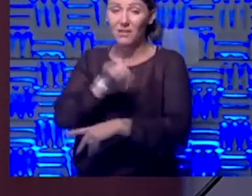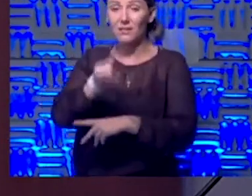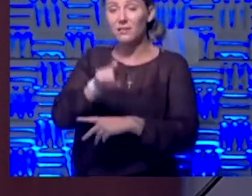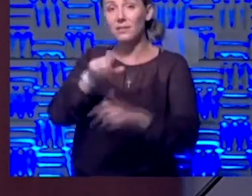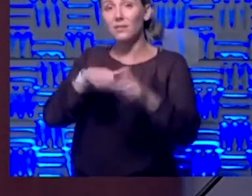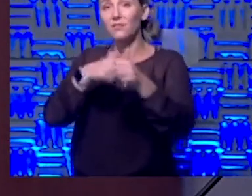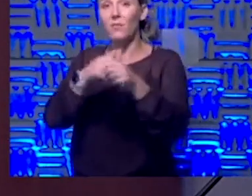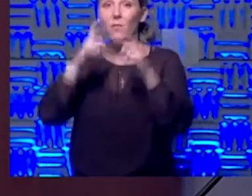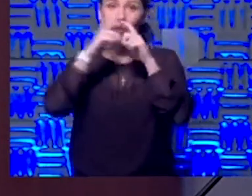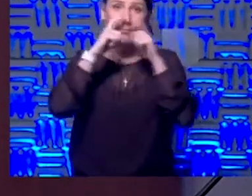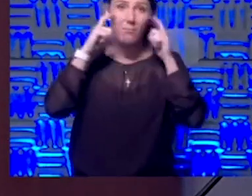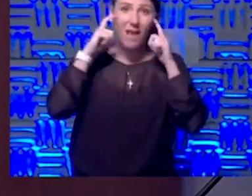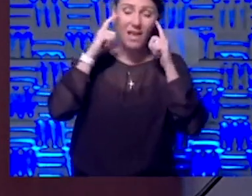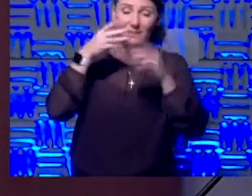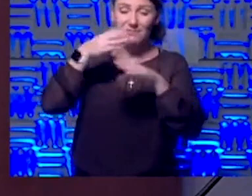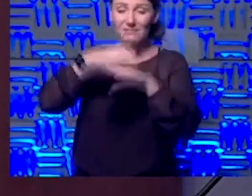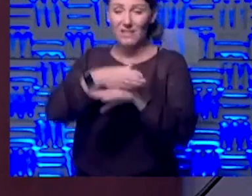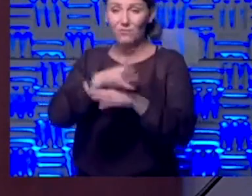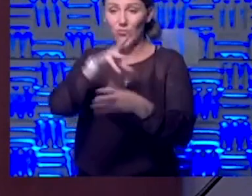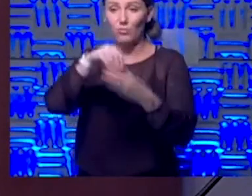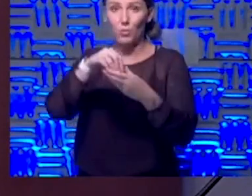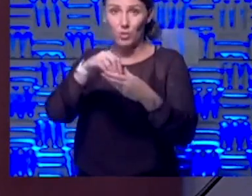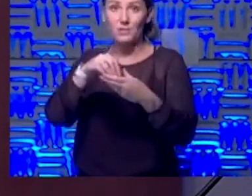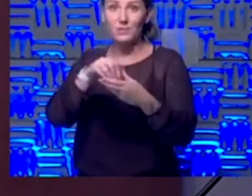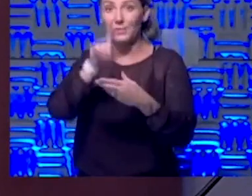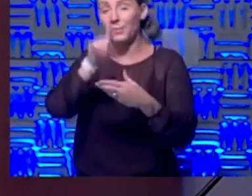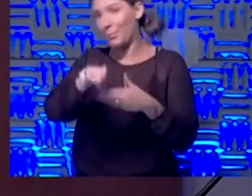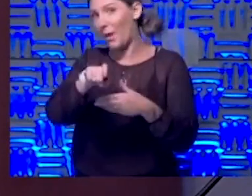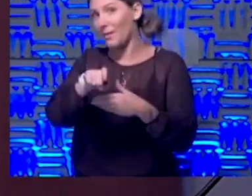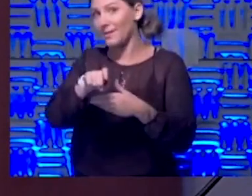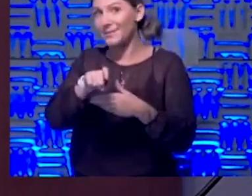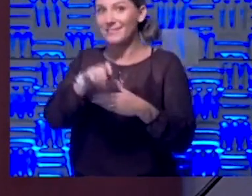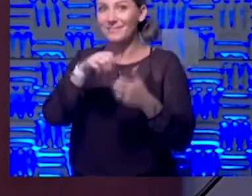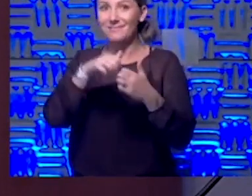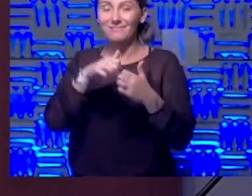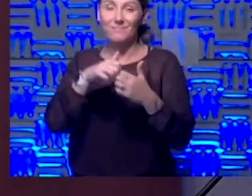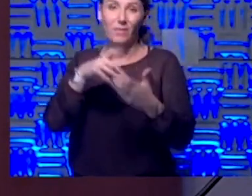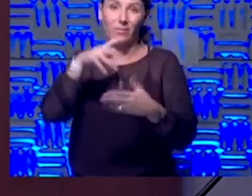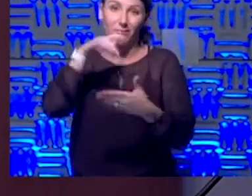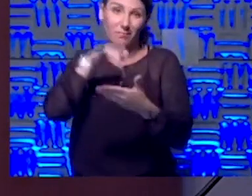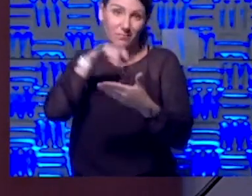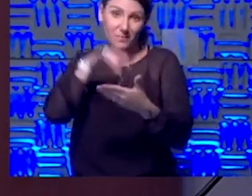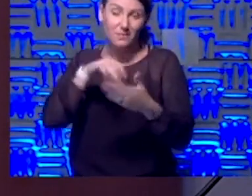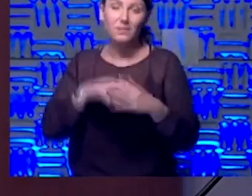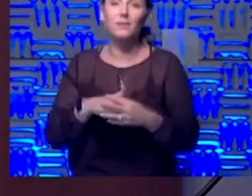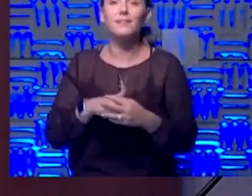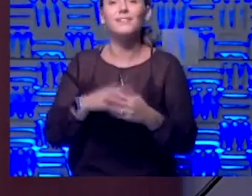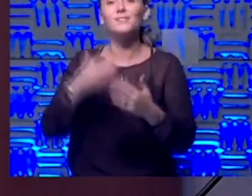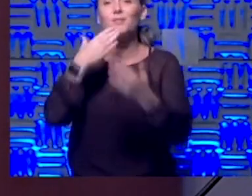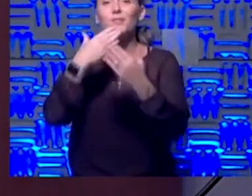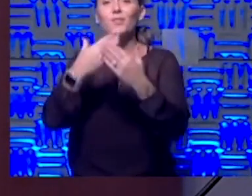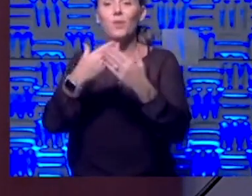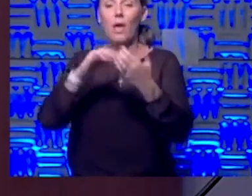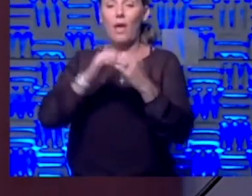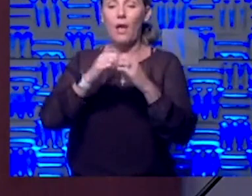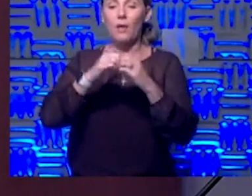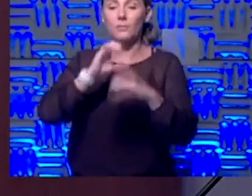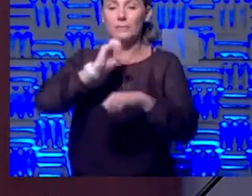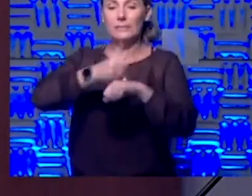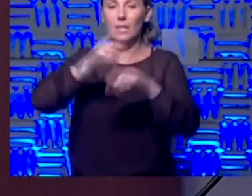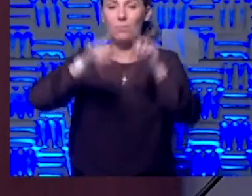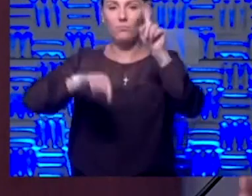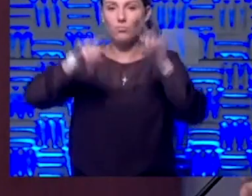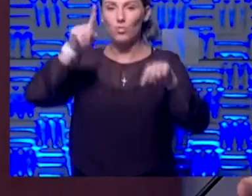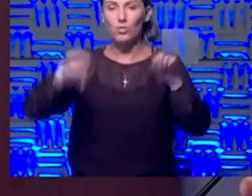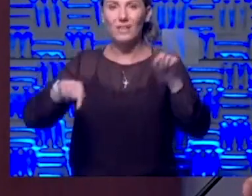even after you get participate in our study. The good thing is the way we set up the randomization is for